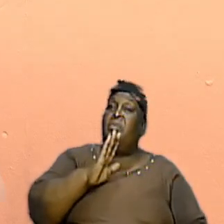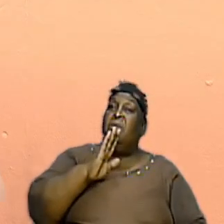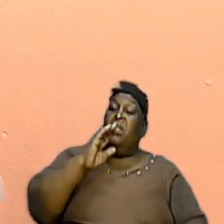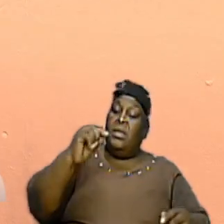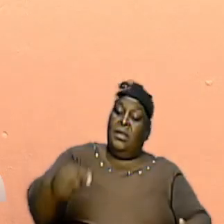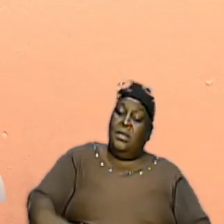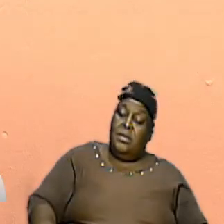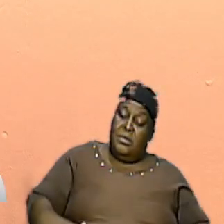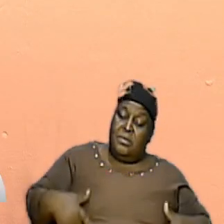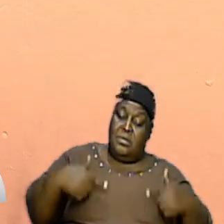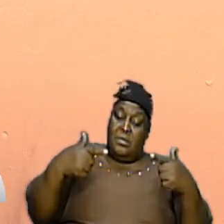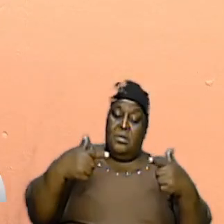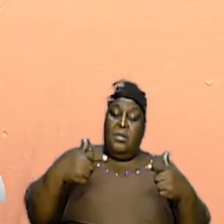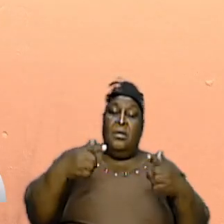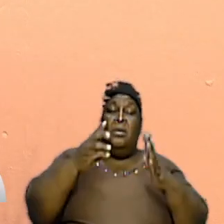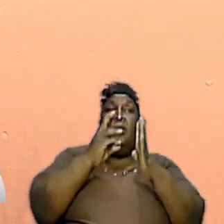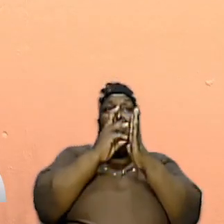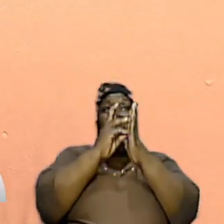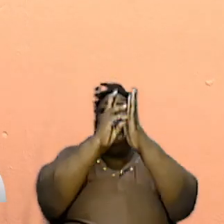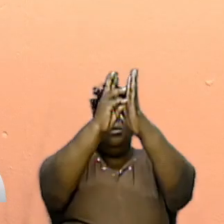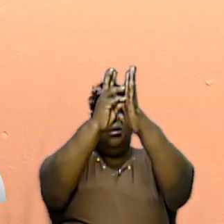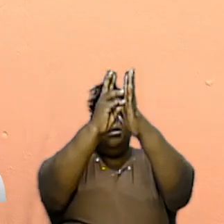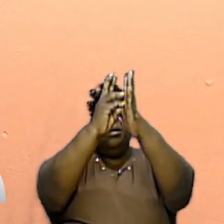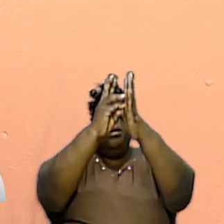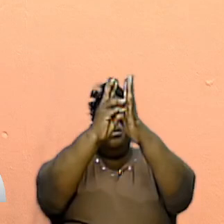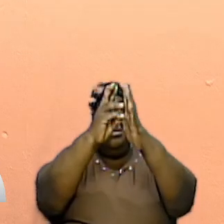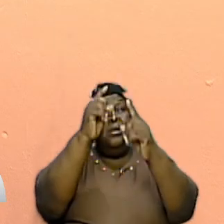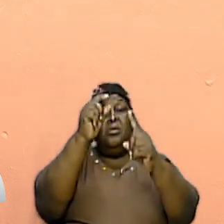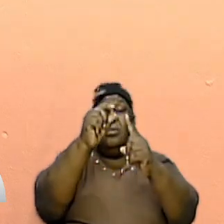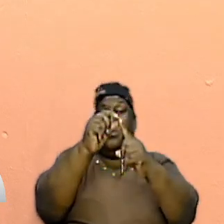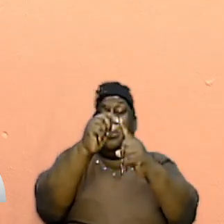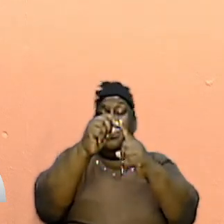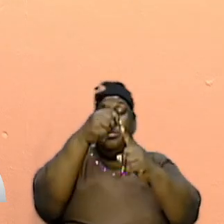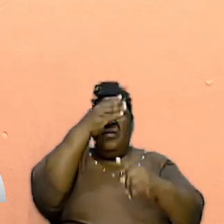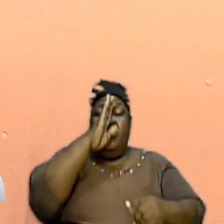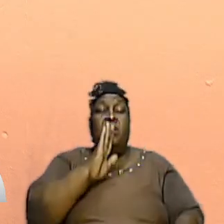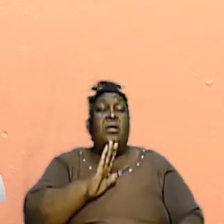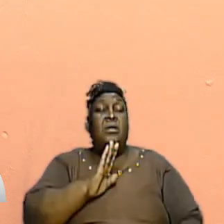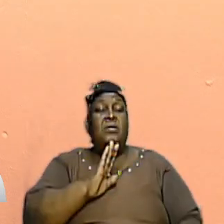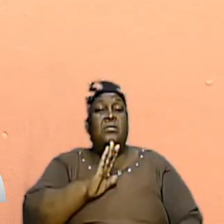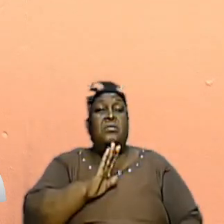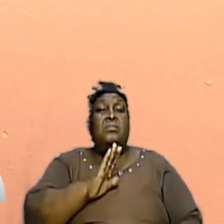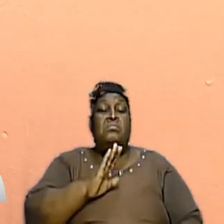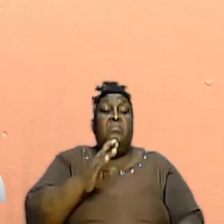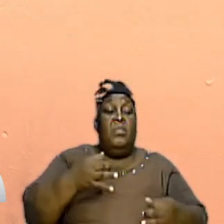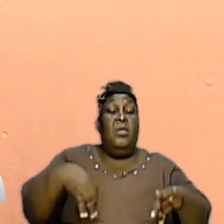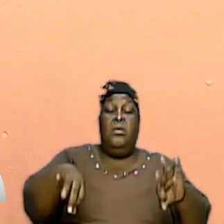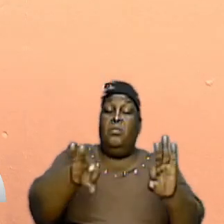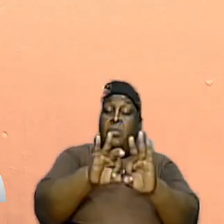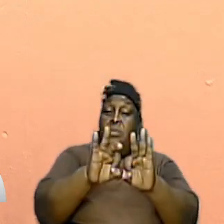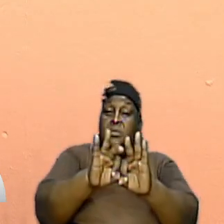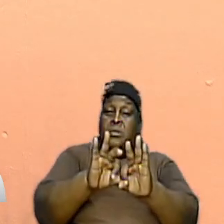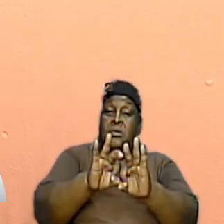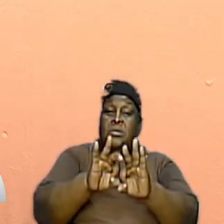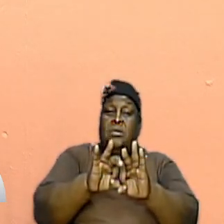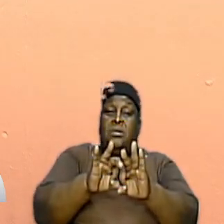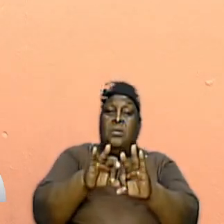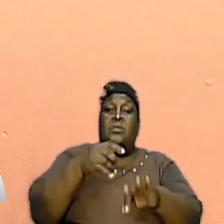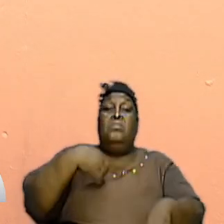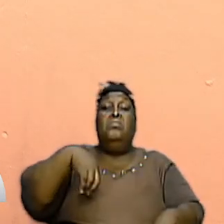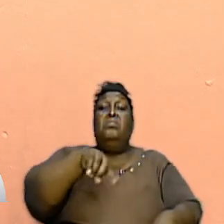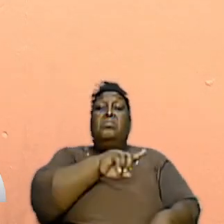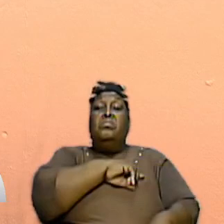smack in the will and in the words of Almighty God. It is important because we